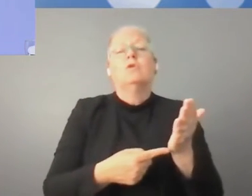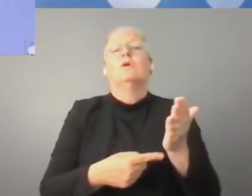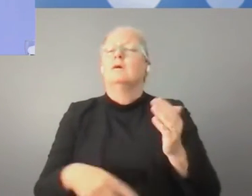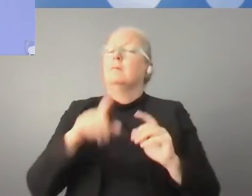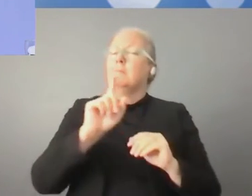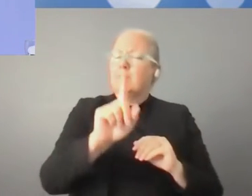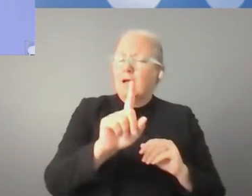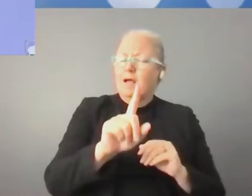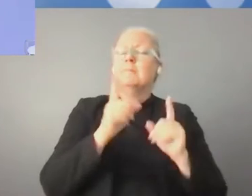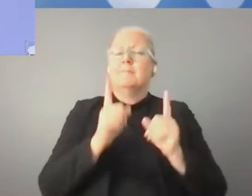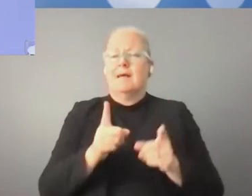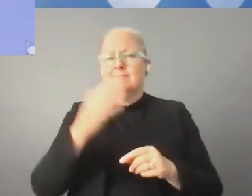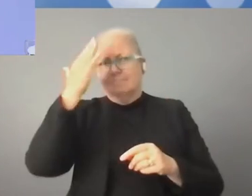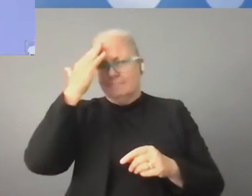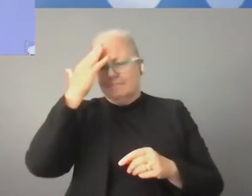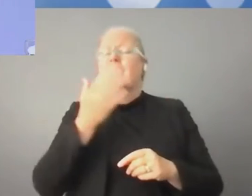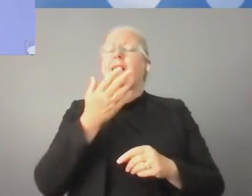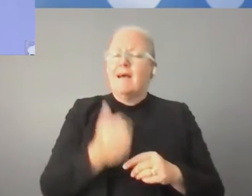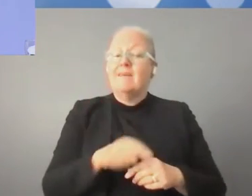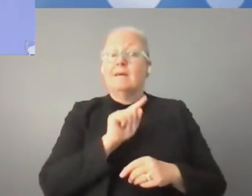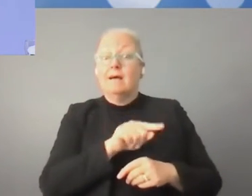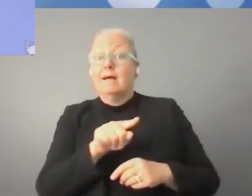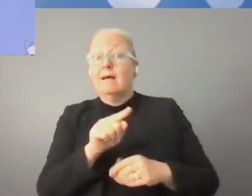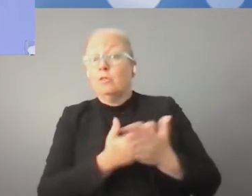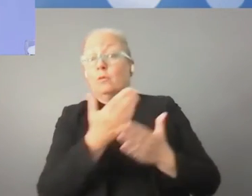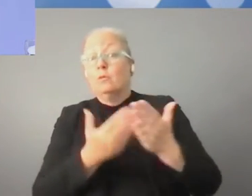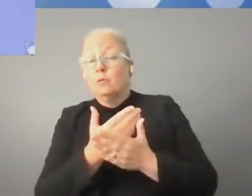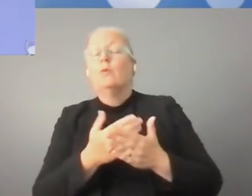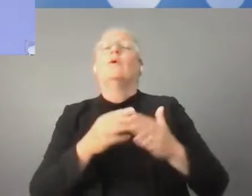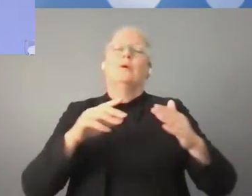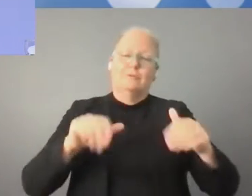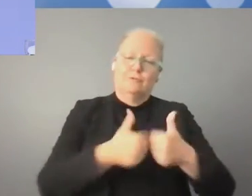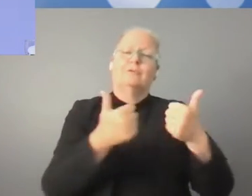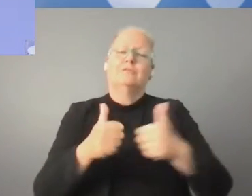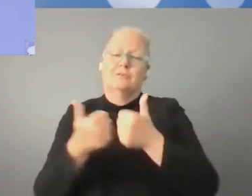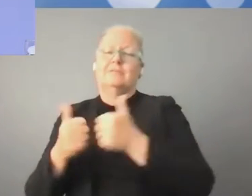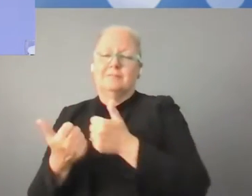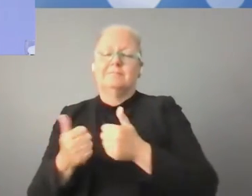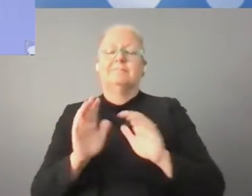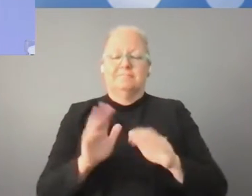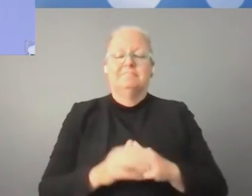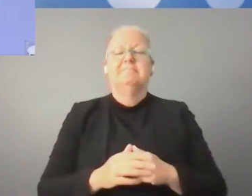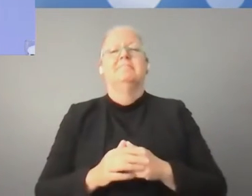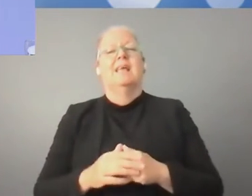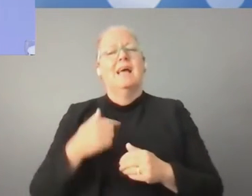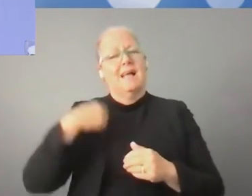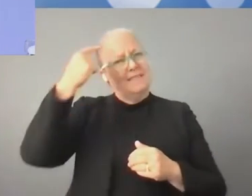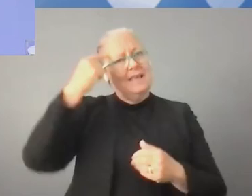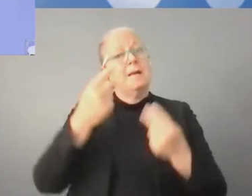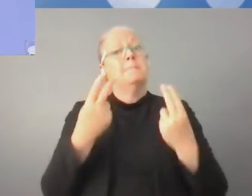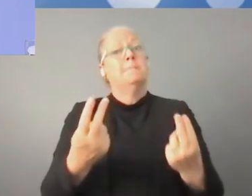the risks. So, I will not repeat that kind of premise, but it is very important to keep it in mind. Why?